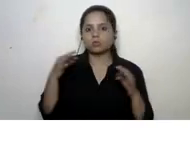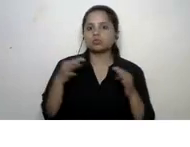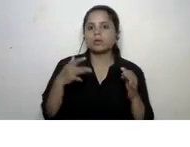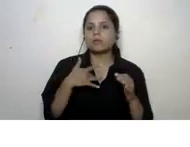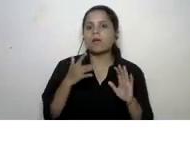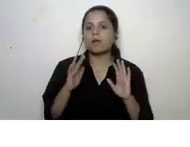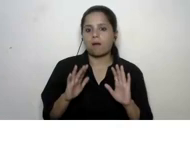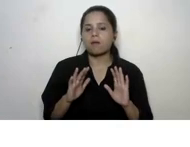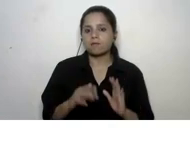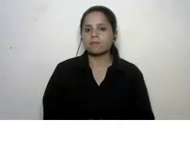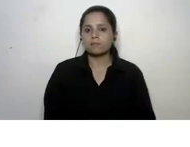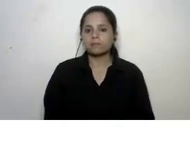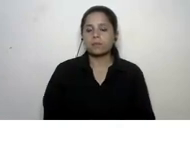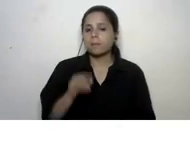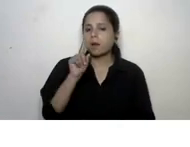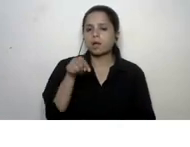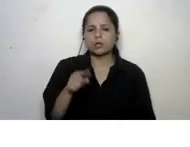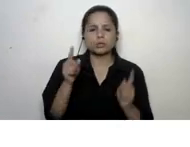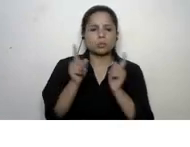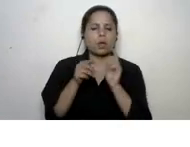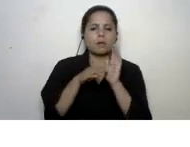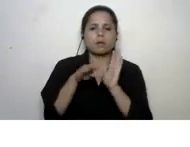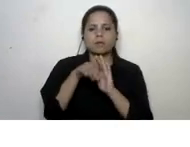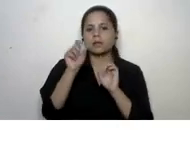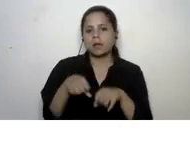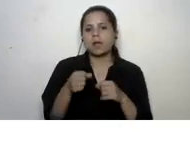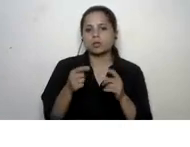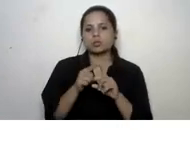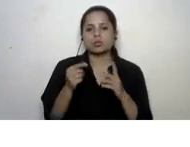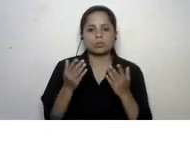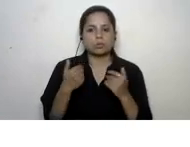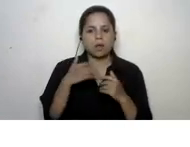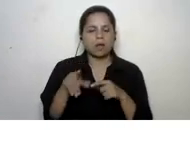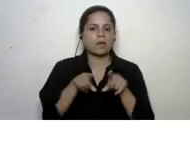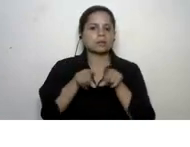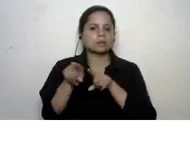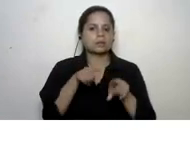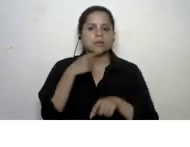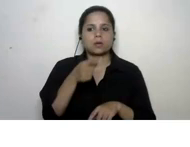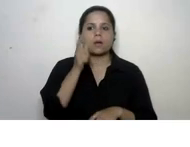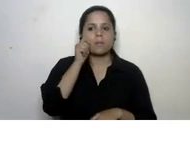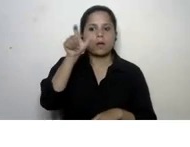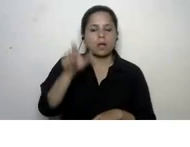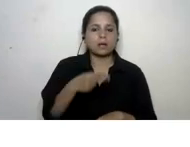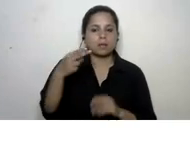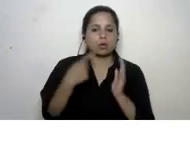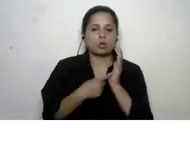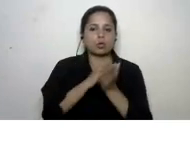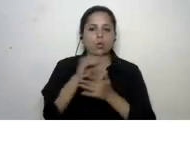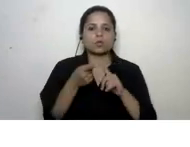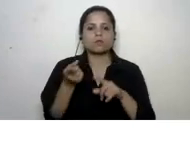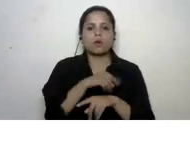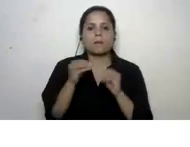but at a small level it can be done um i have an example of this boy called rohit from bangalore